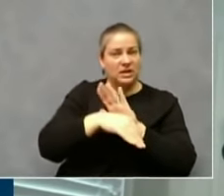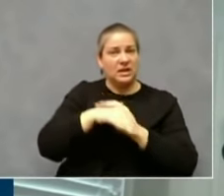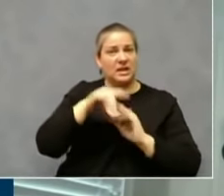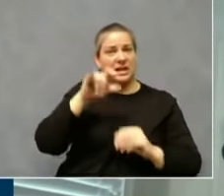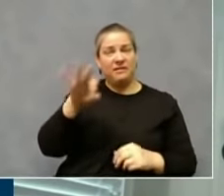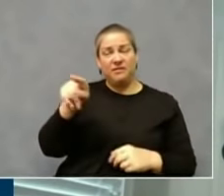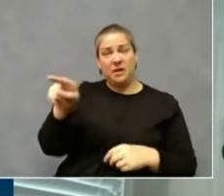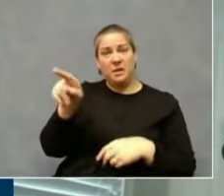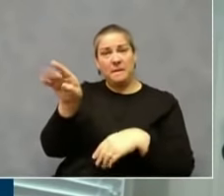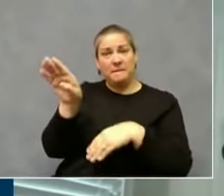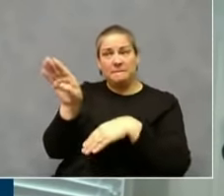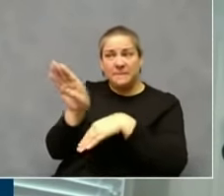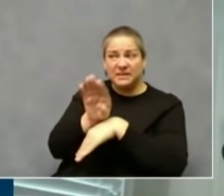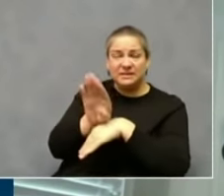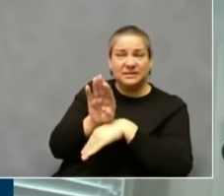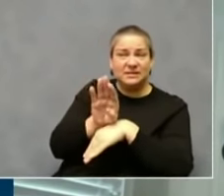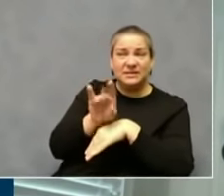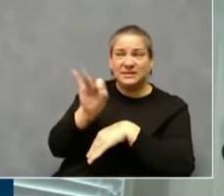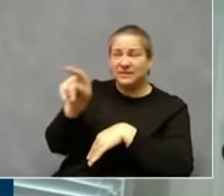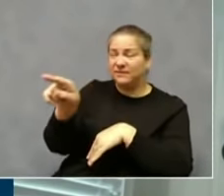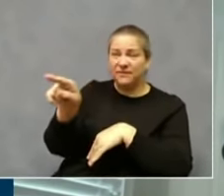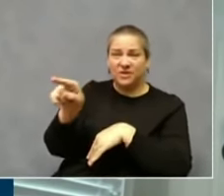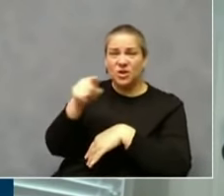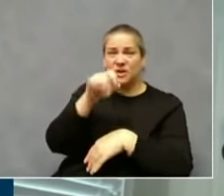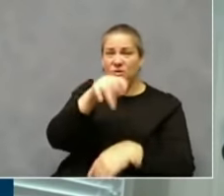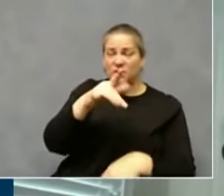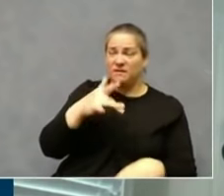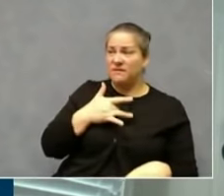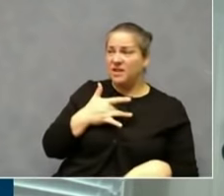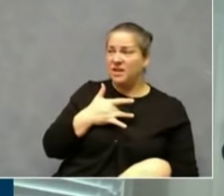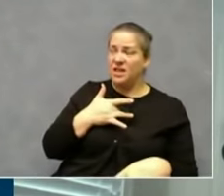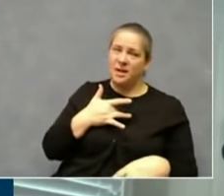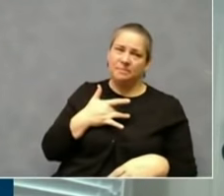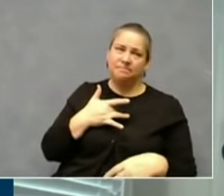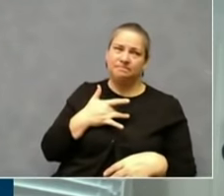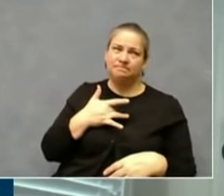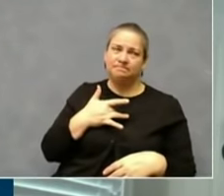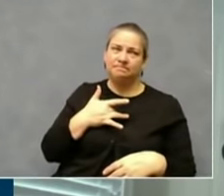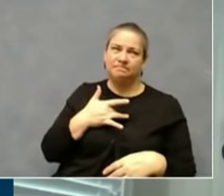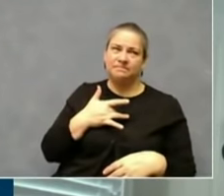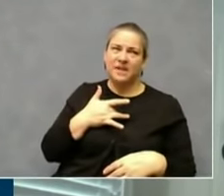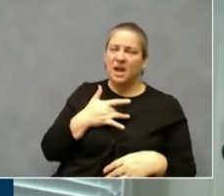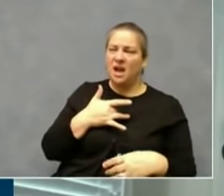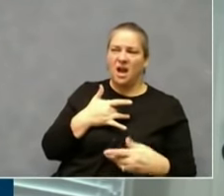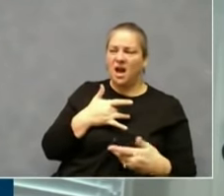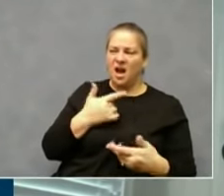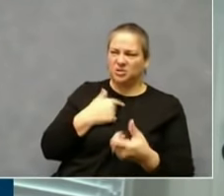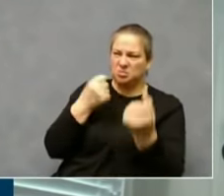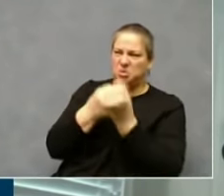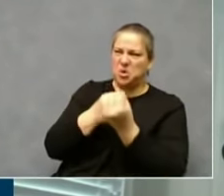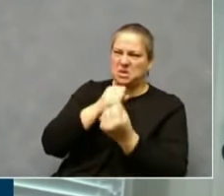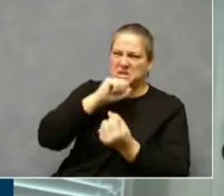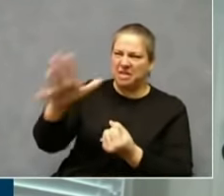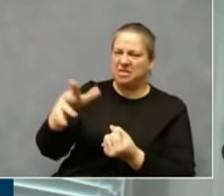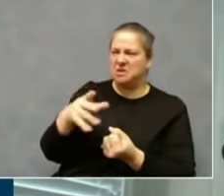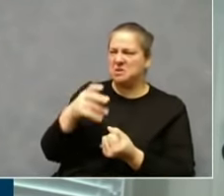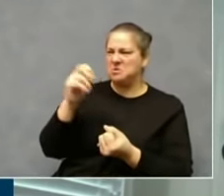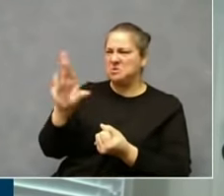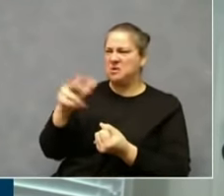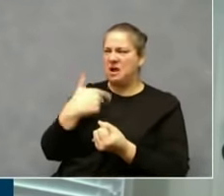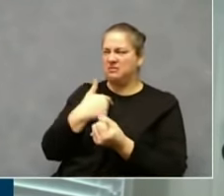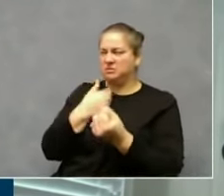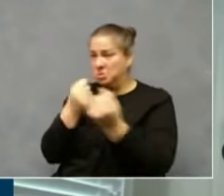whether you'll have a difficult but courteous, always please be courteous. This is not something for friction and conflict.